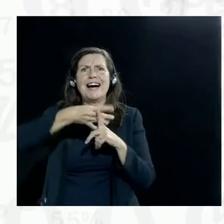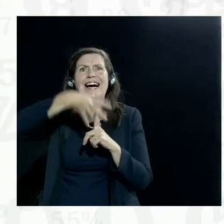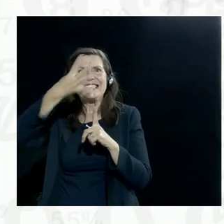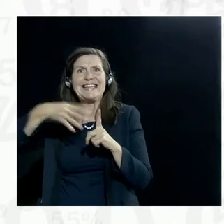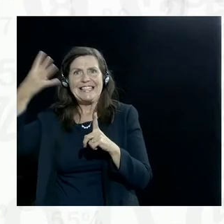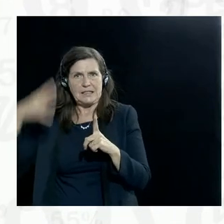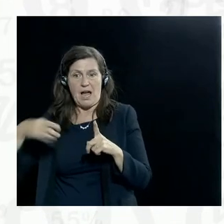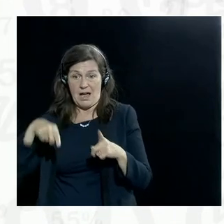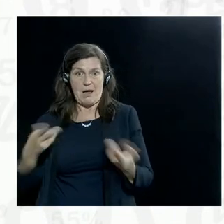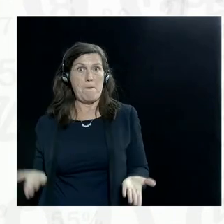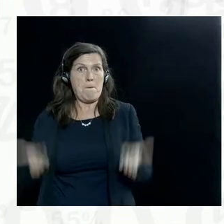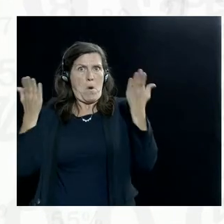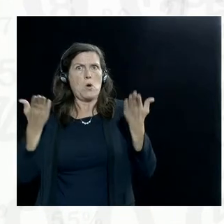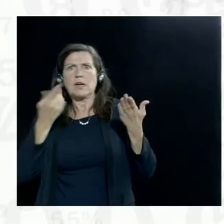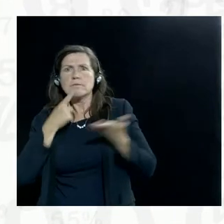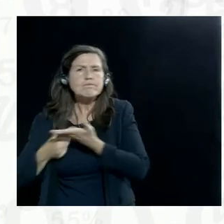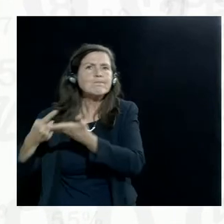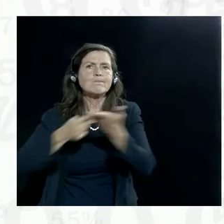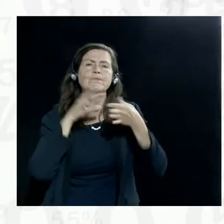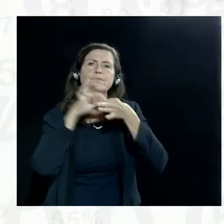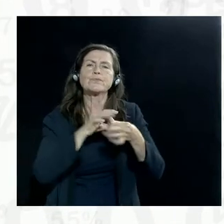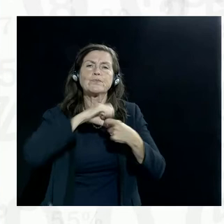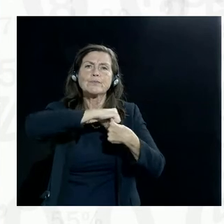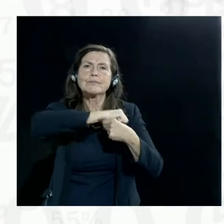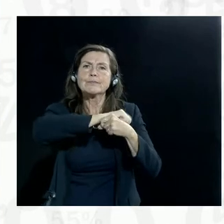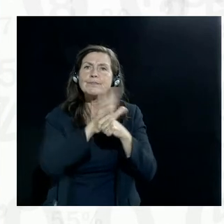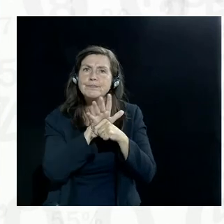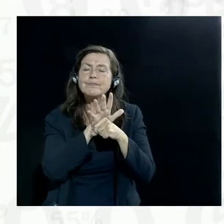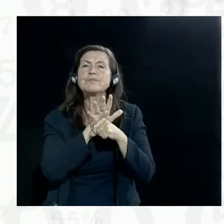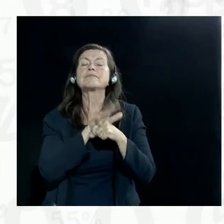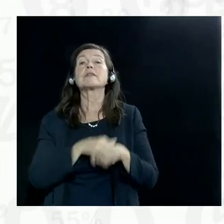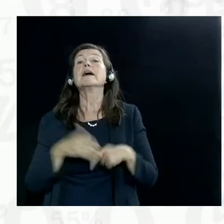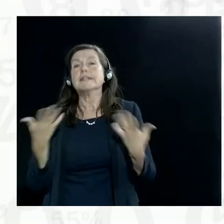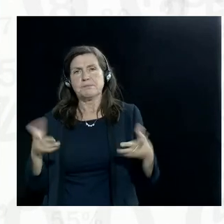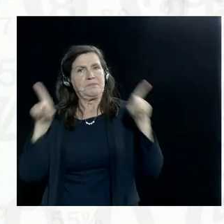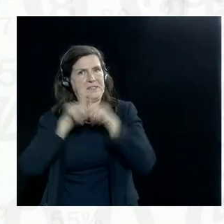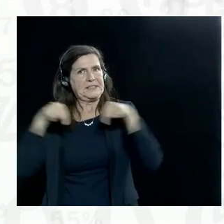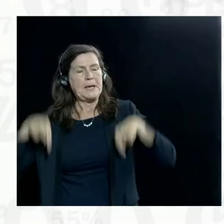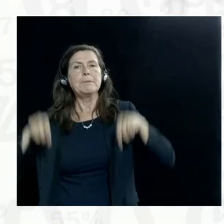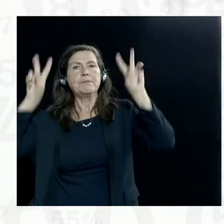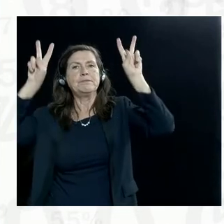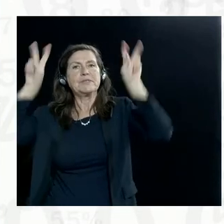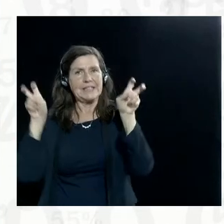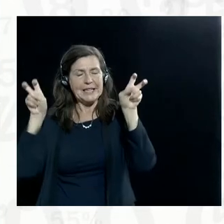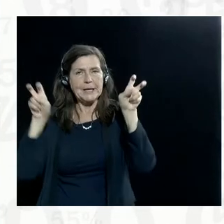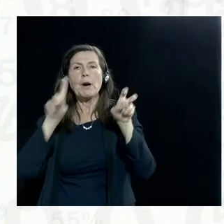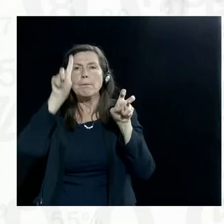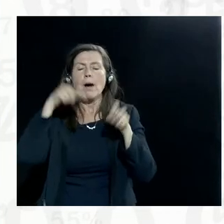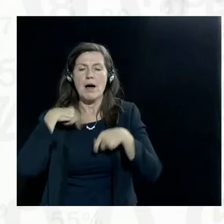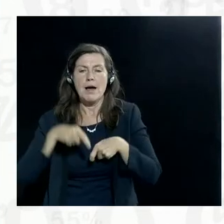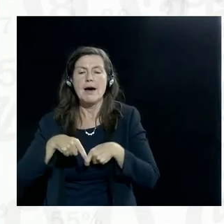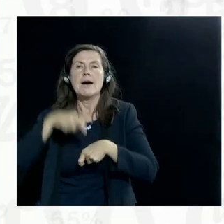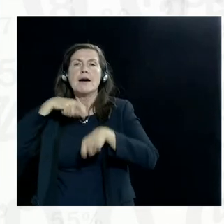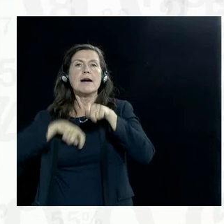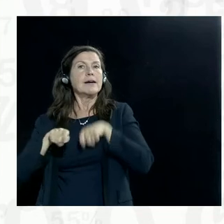pandemics this morning. I'm sure we'll touch on some of the same themes here, but we want to take a step back now to discuss